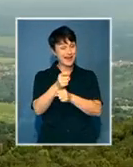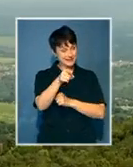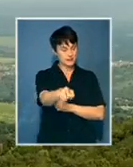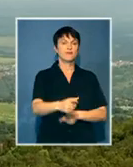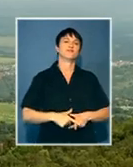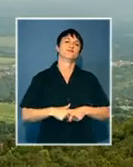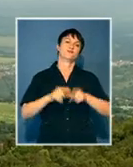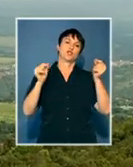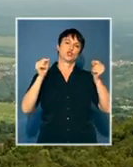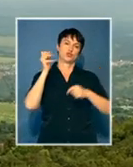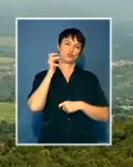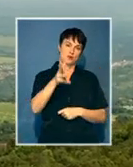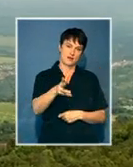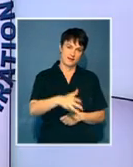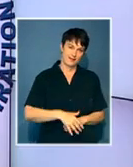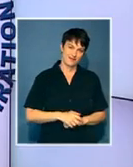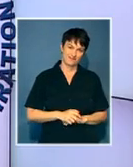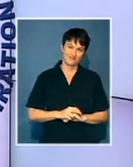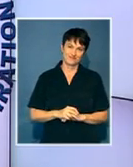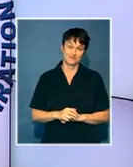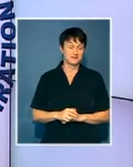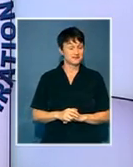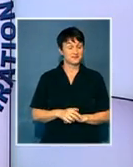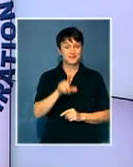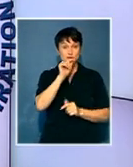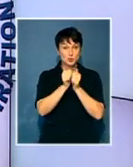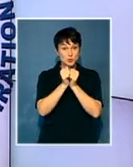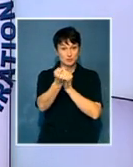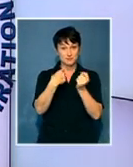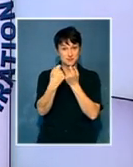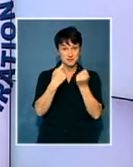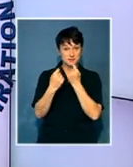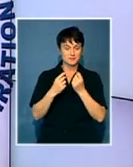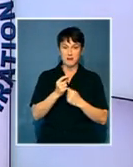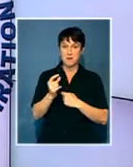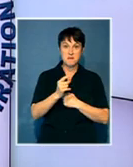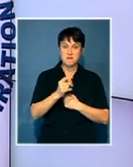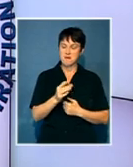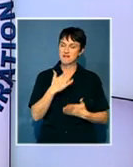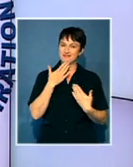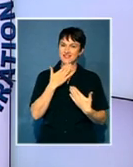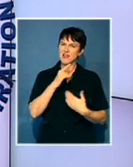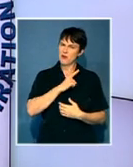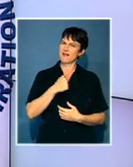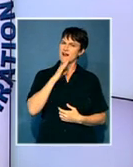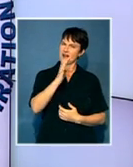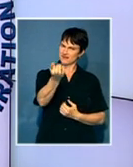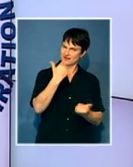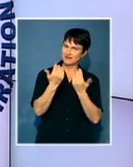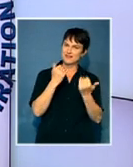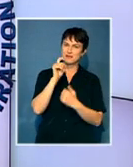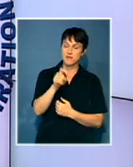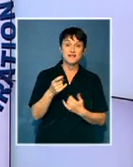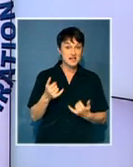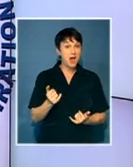Maslala, SIPC News, in Narsprate. While your tweets have been coming in thick and fast, as we've been asking you to share your views with us, let's take a quick